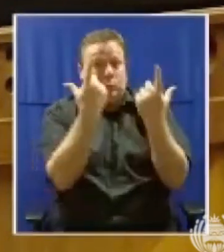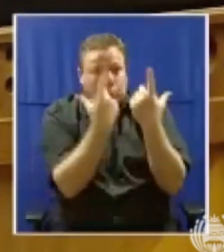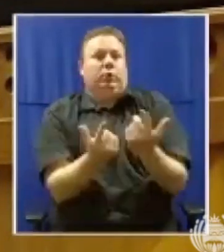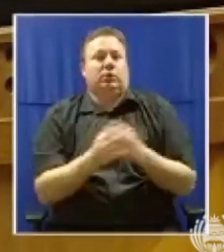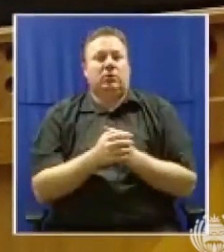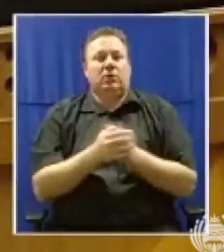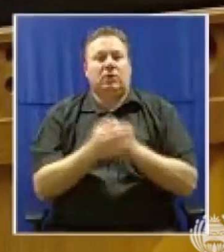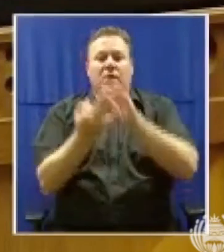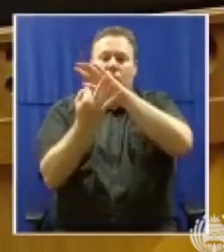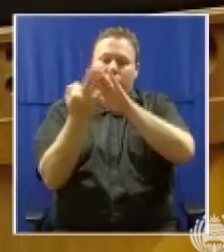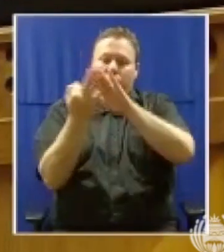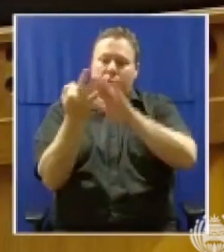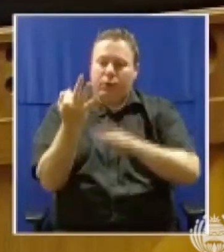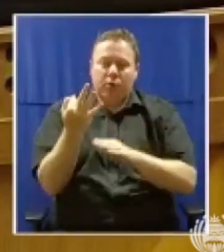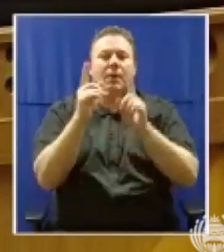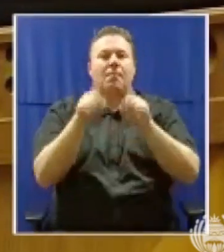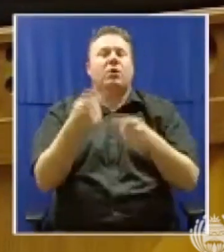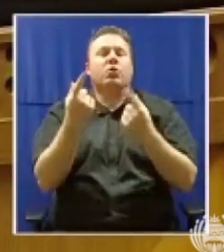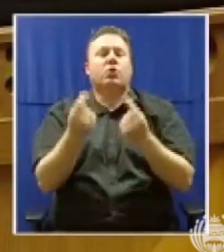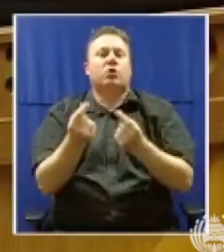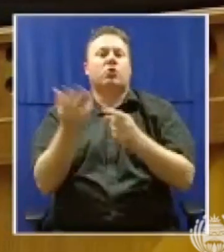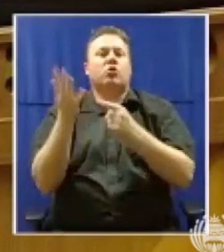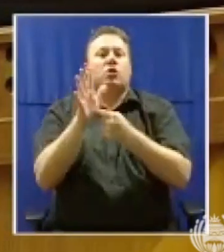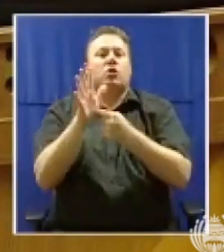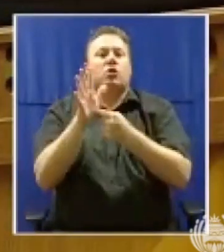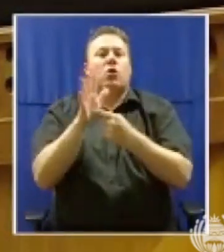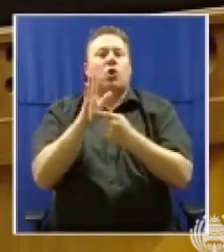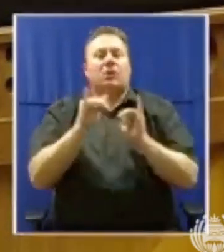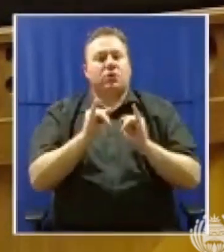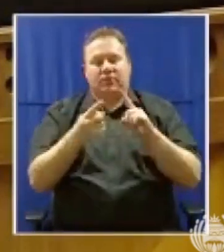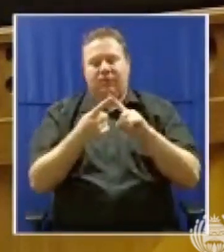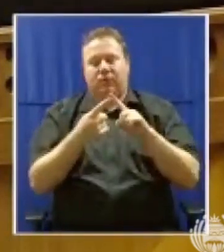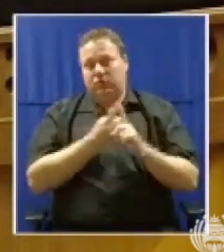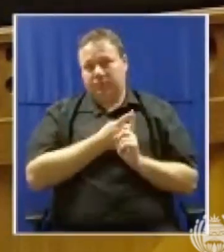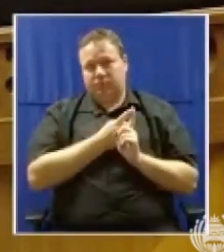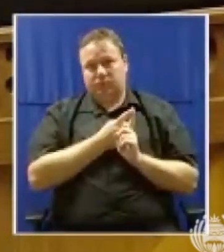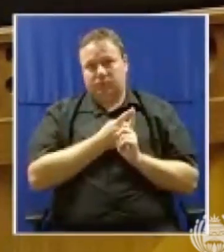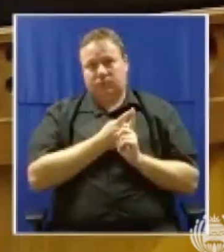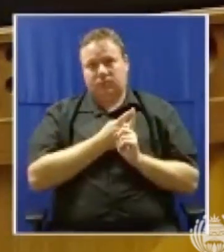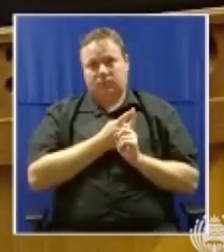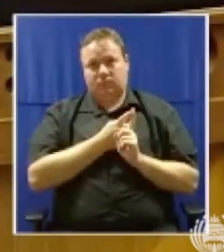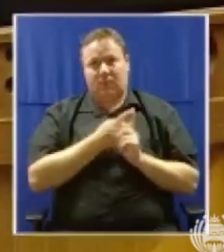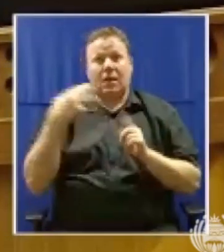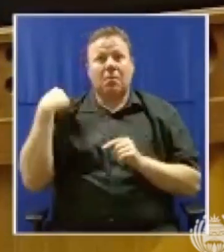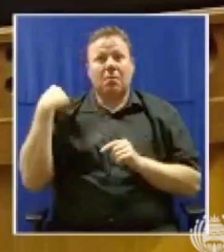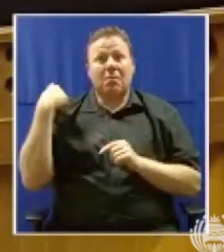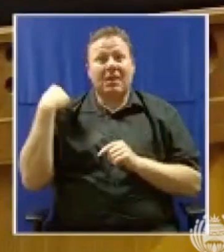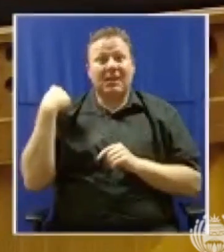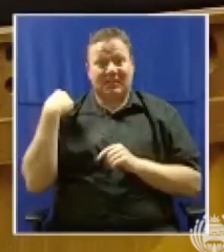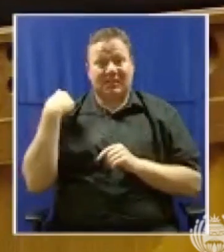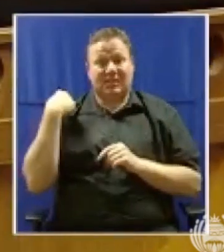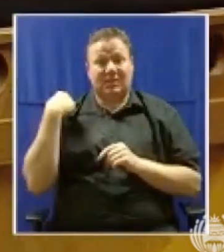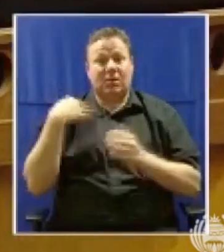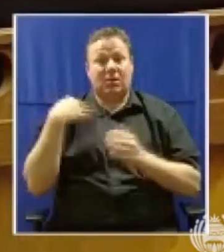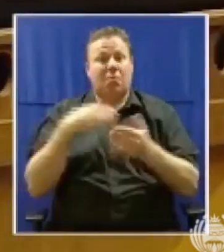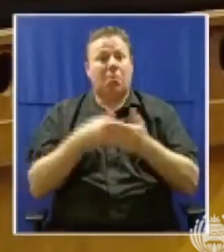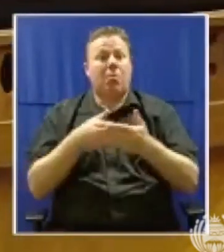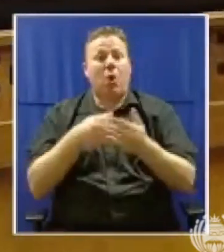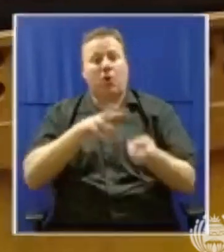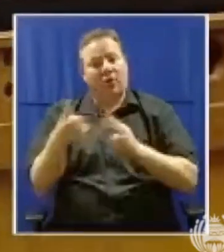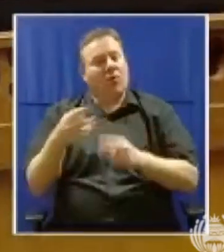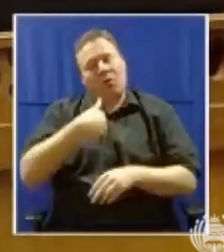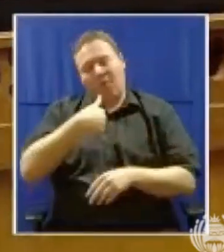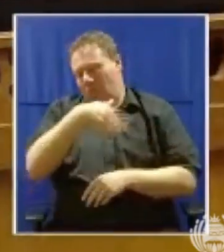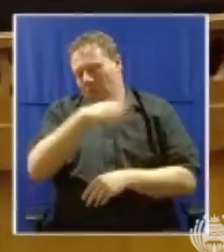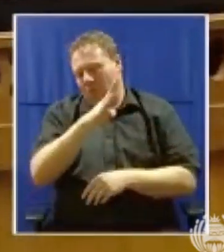three things that you must do to show that you are serious, Mr. President. Ministers who stand in the way of reform should be removed from